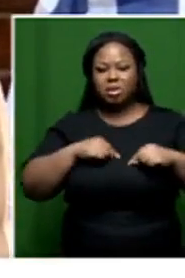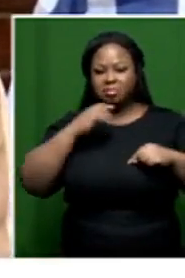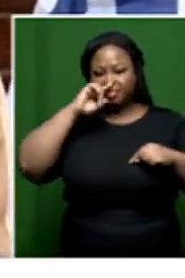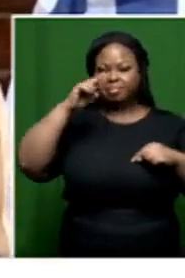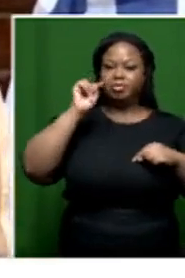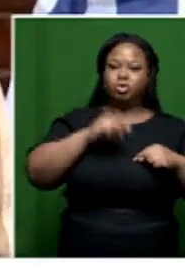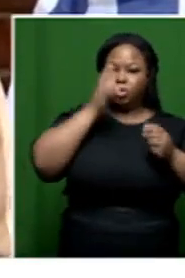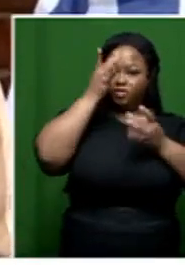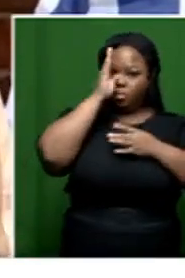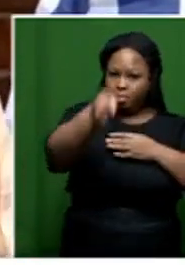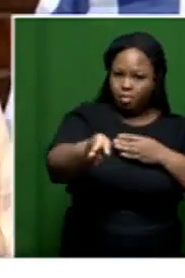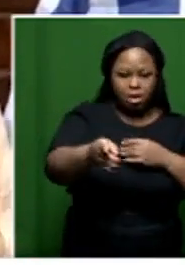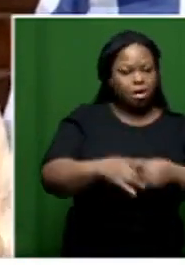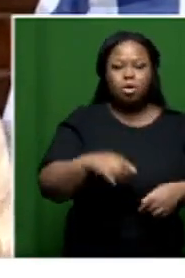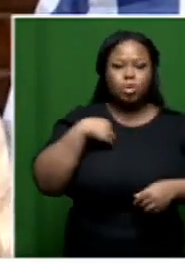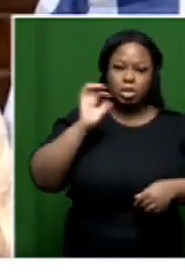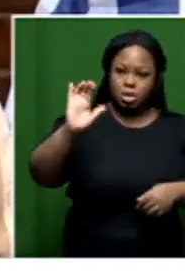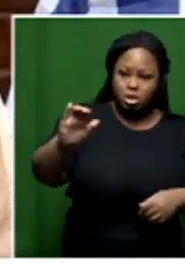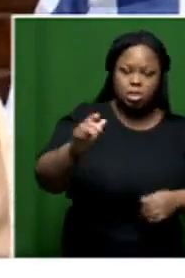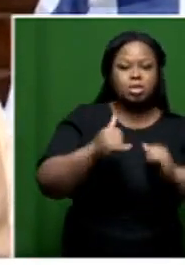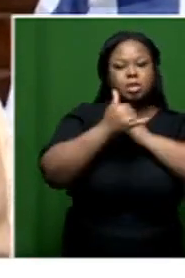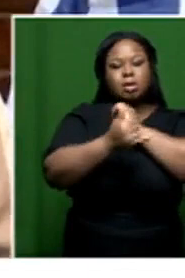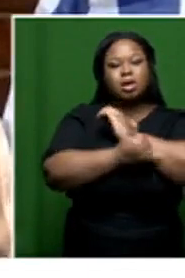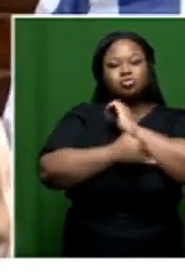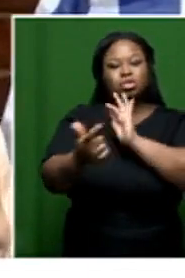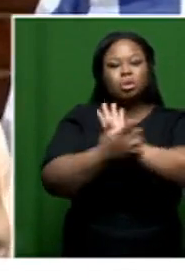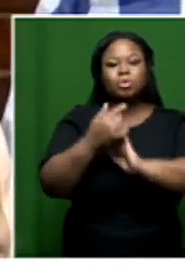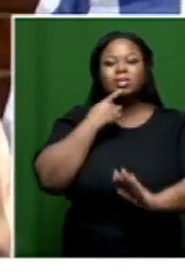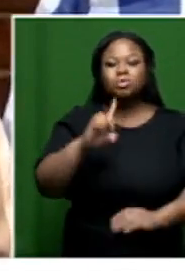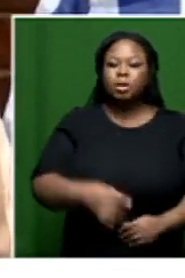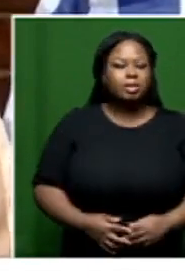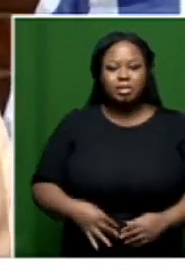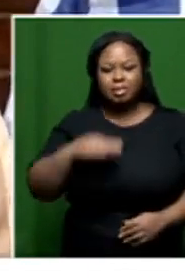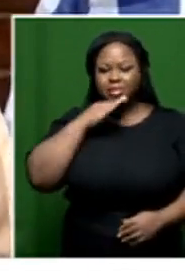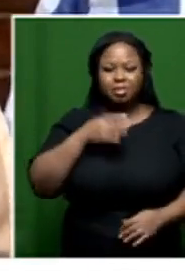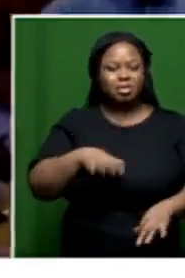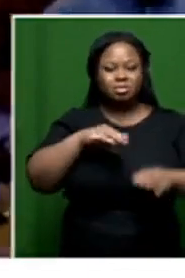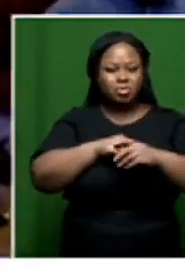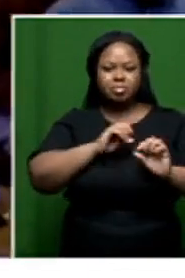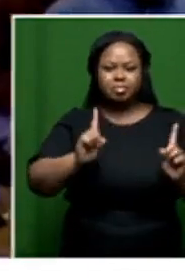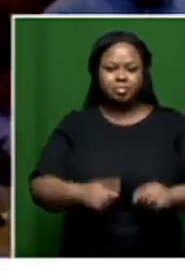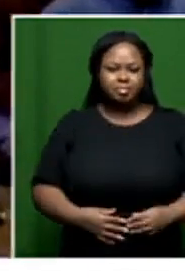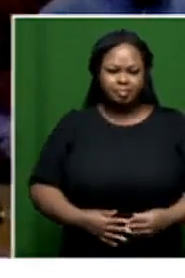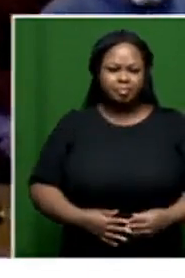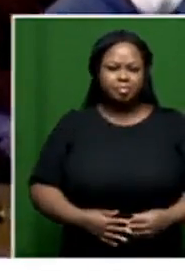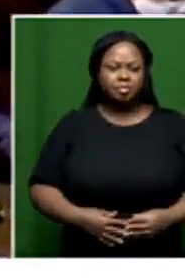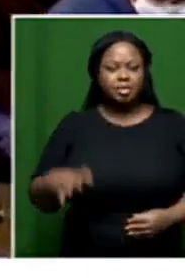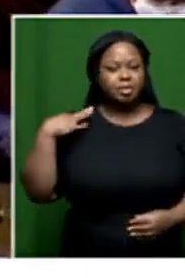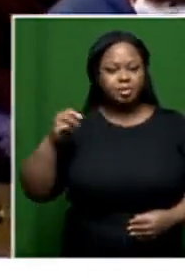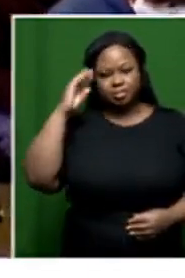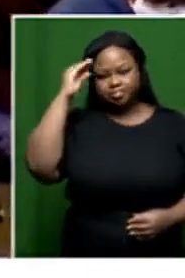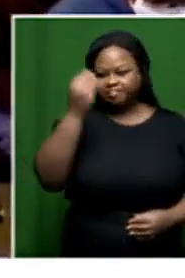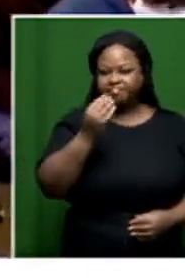to instruct you. That's us reminding you what the law of the country is saying. It has nothing to do with my opinion and leadership. But police minister has